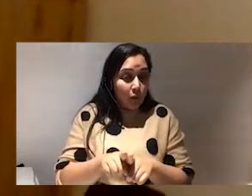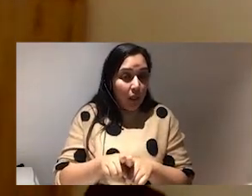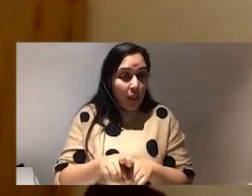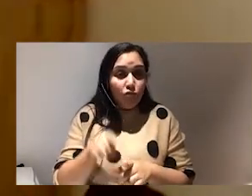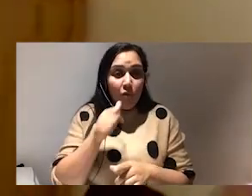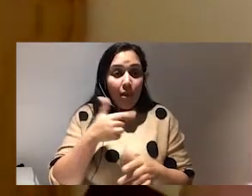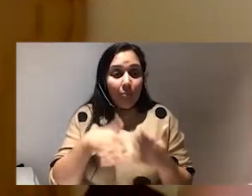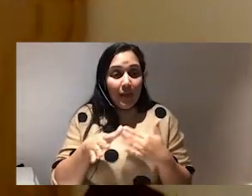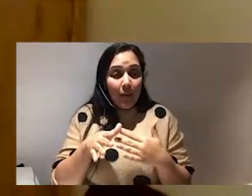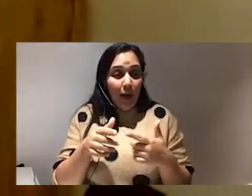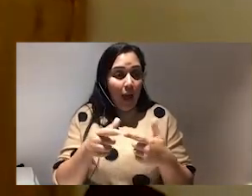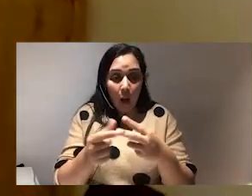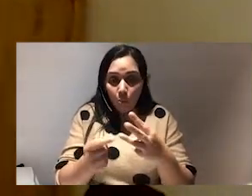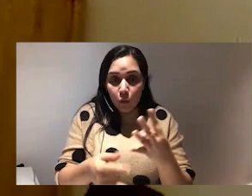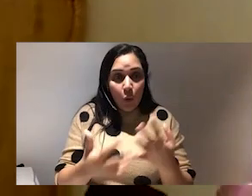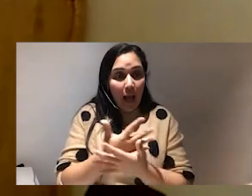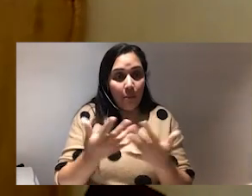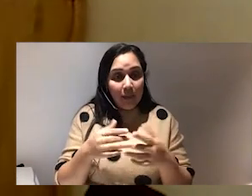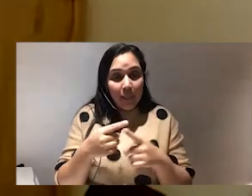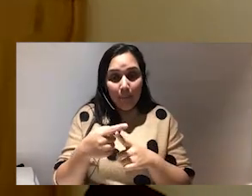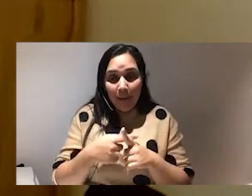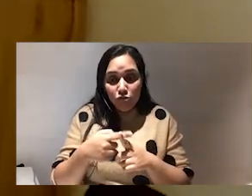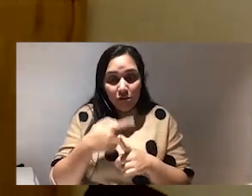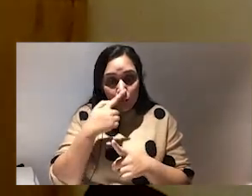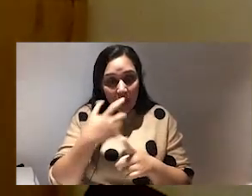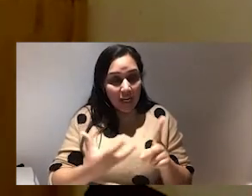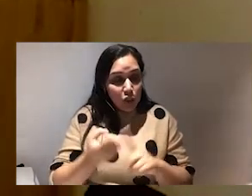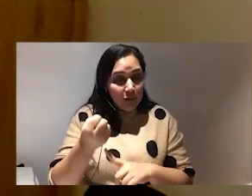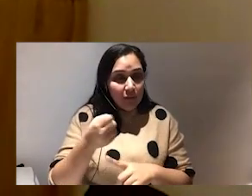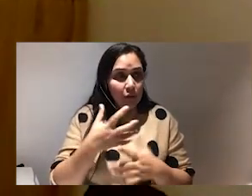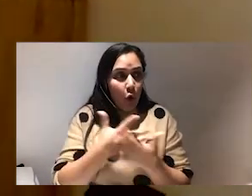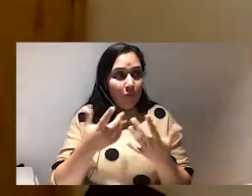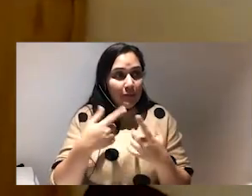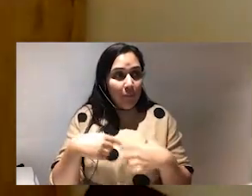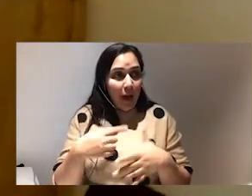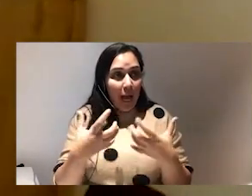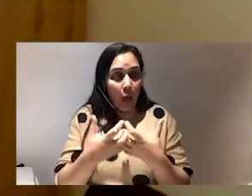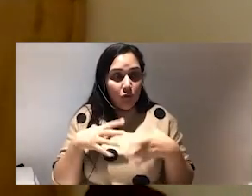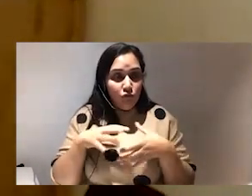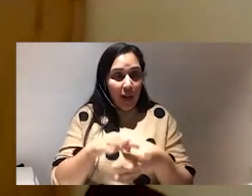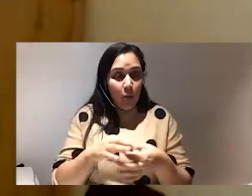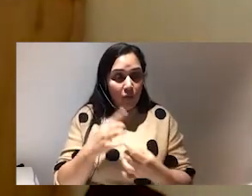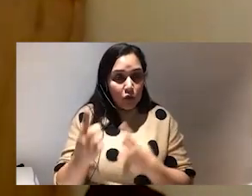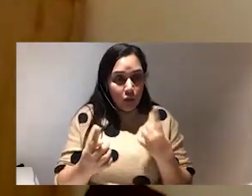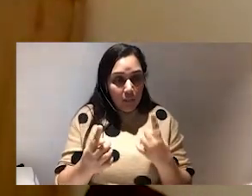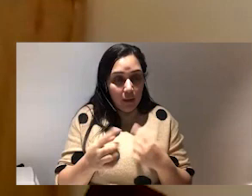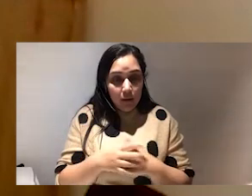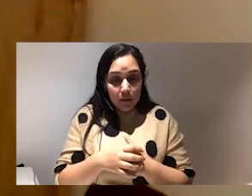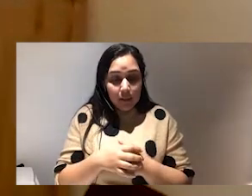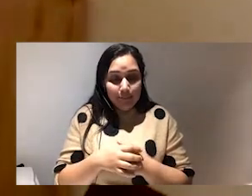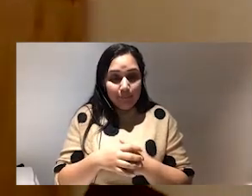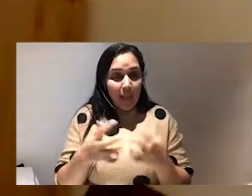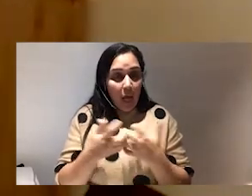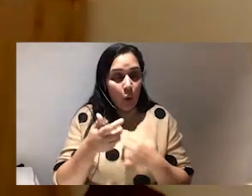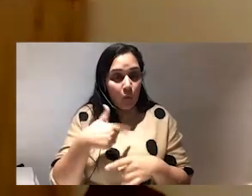being about output or about like how many metrics we can achieve so much of it is about how we relate with each other um and how we do this